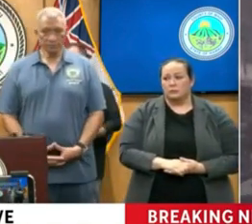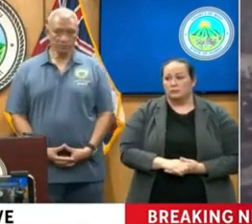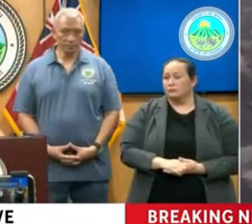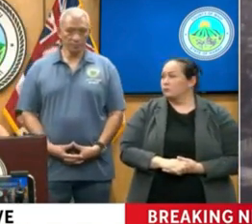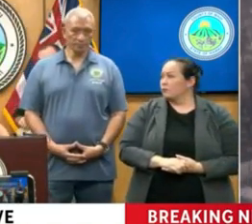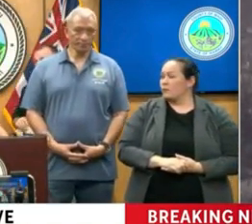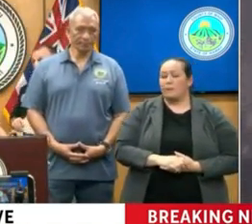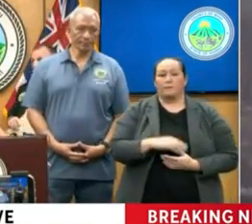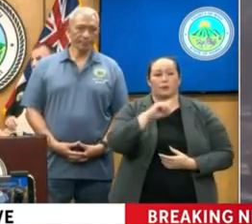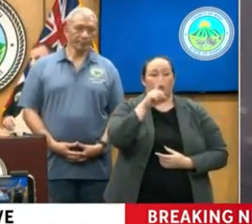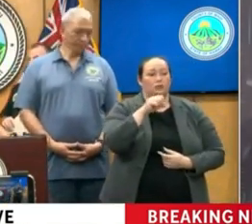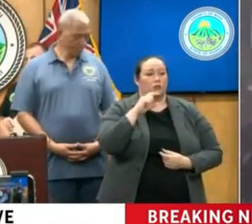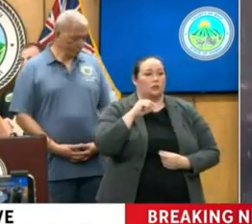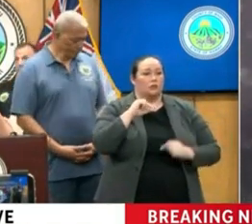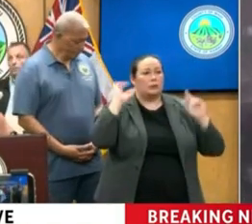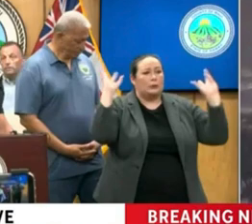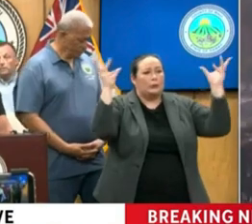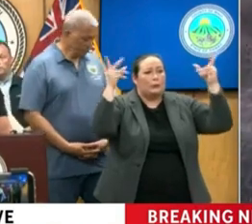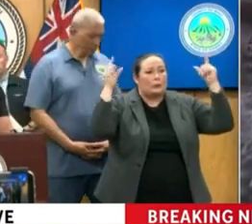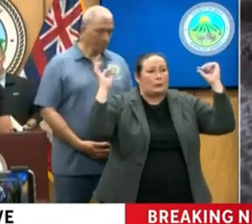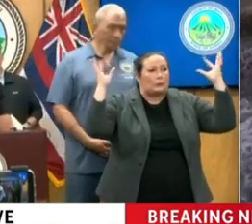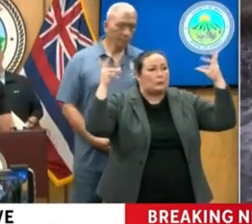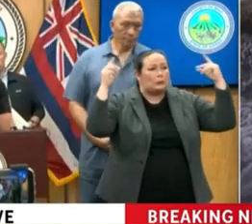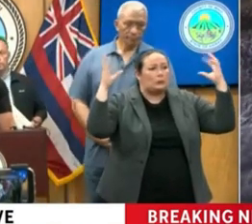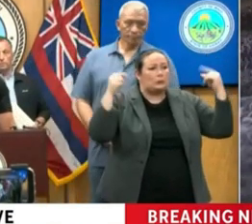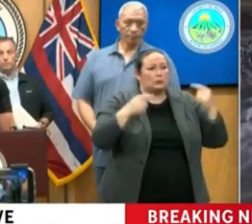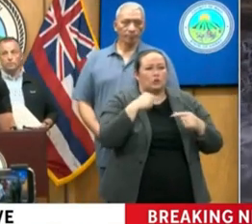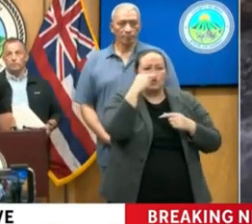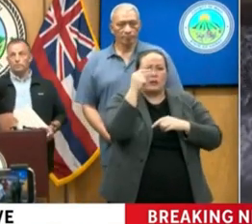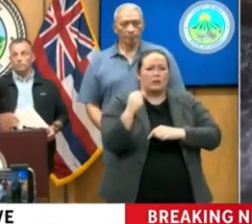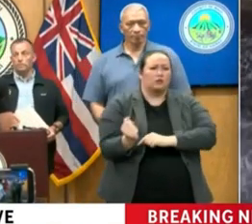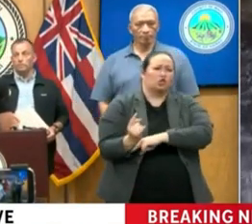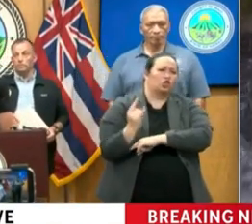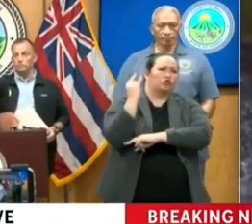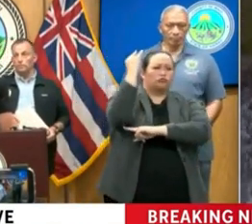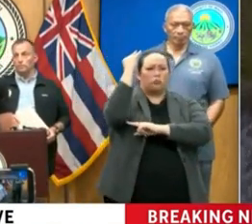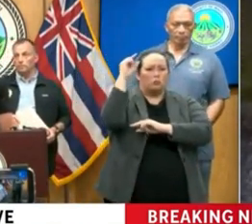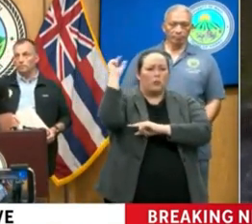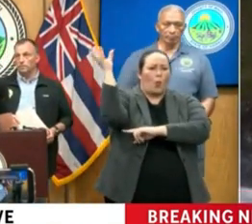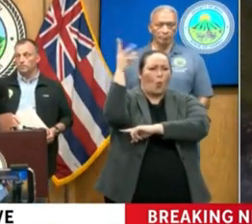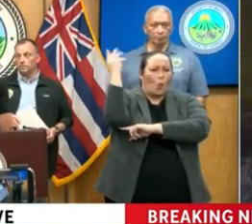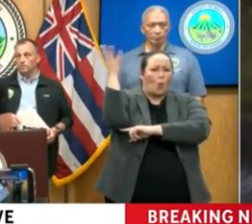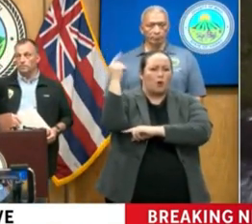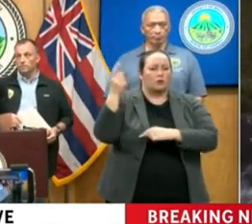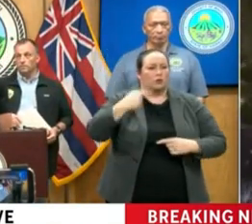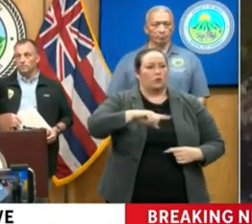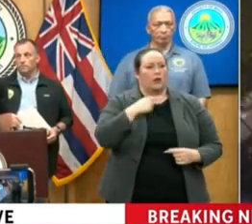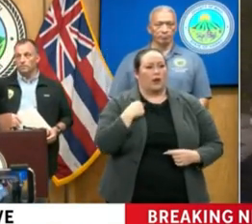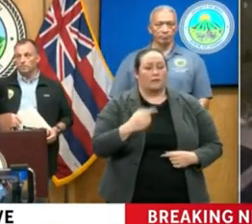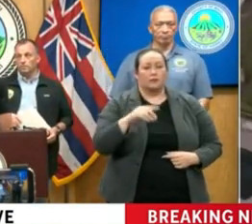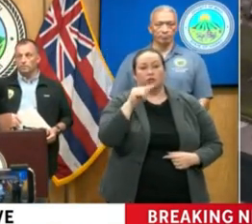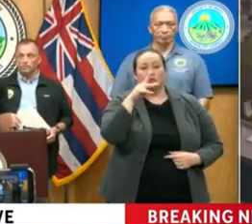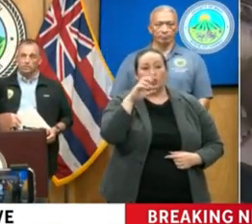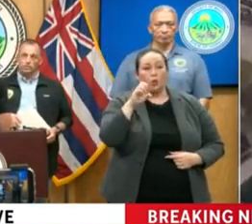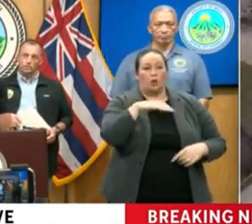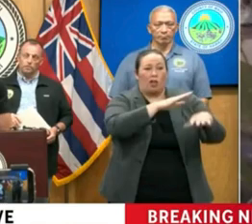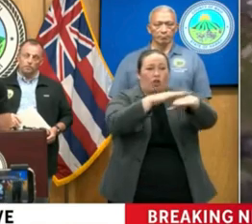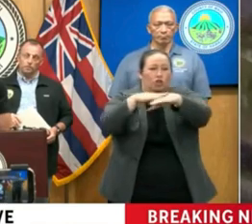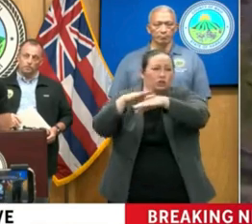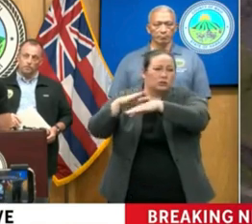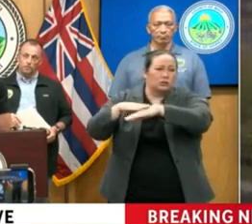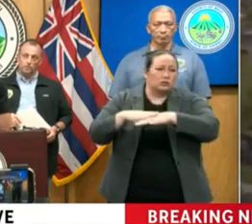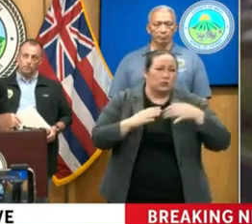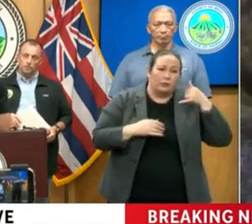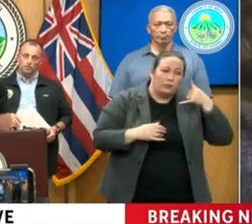Another question, sirens, different things in there. We have tone alerts that go out. We know that